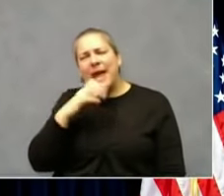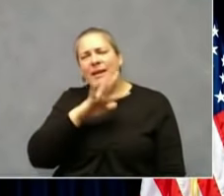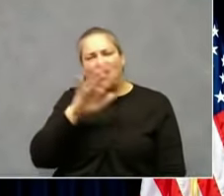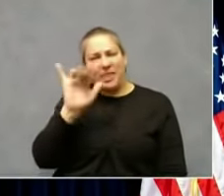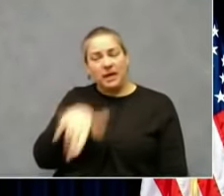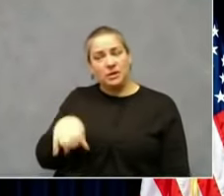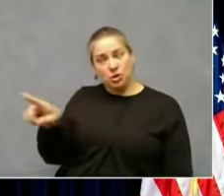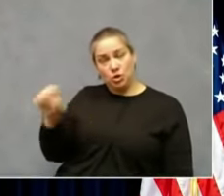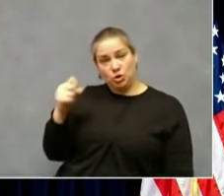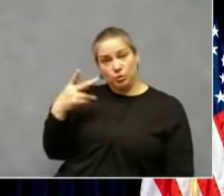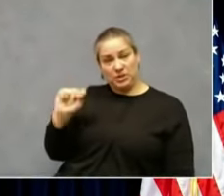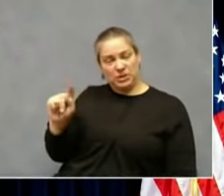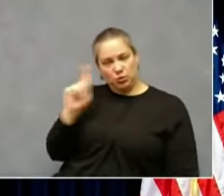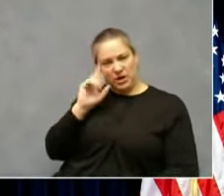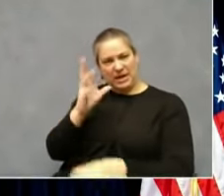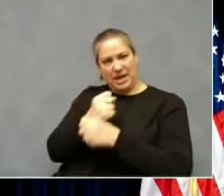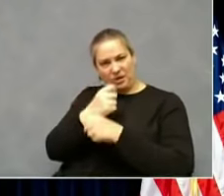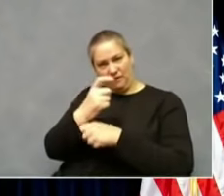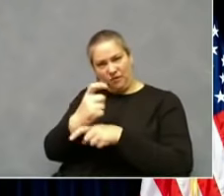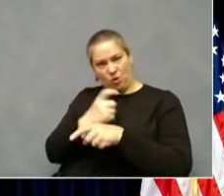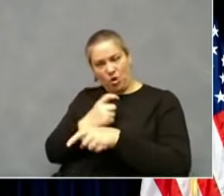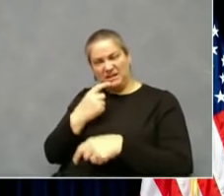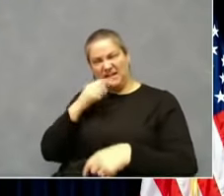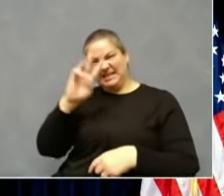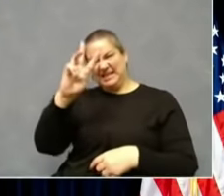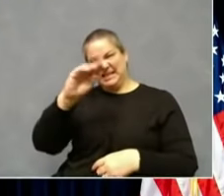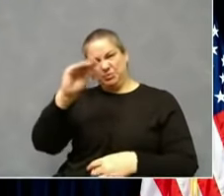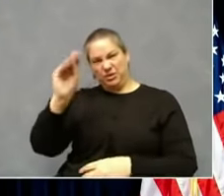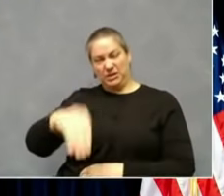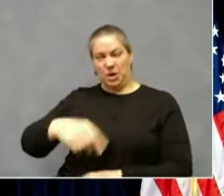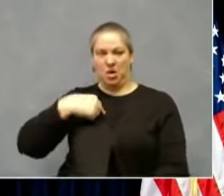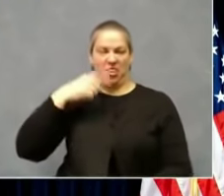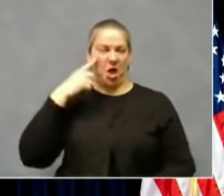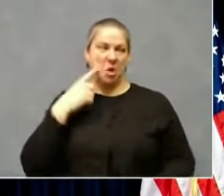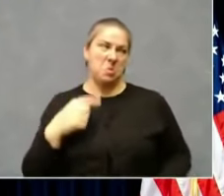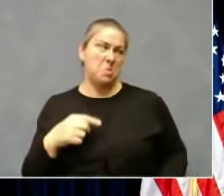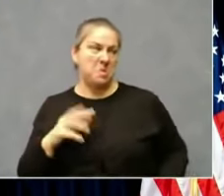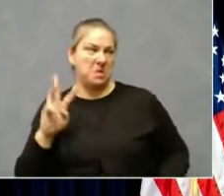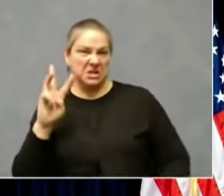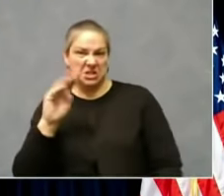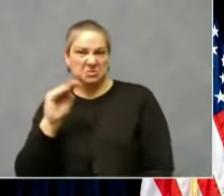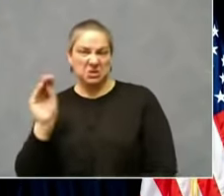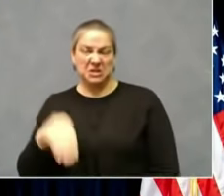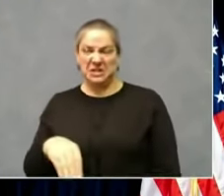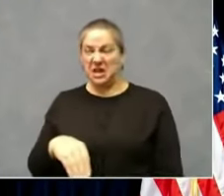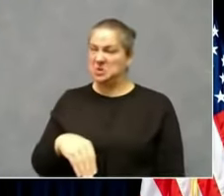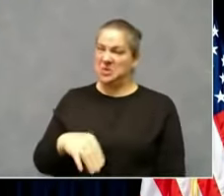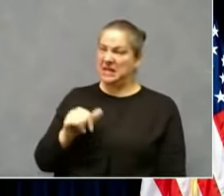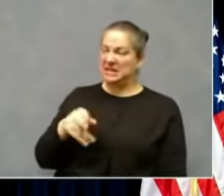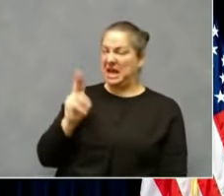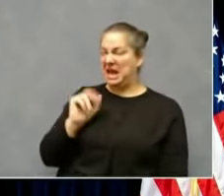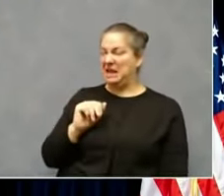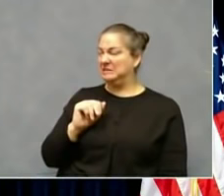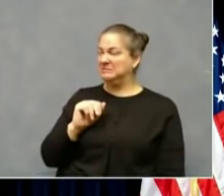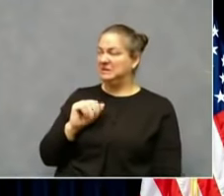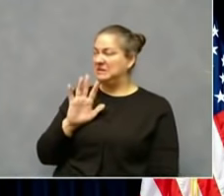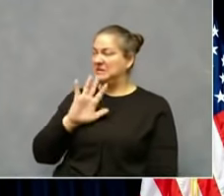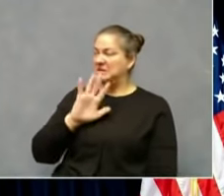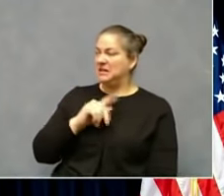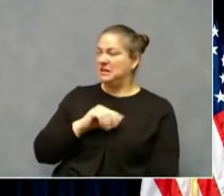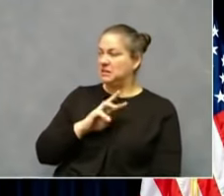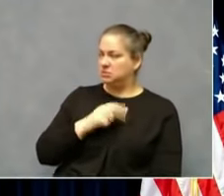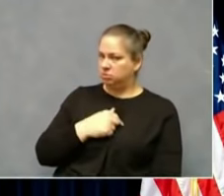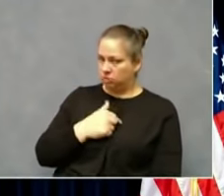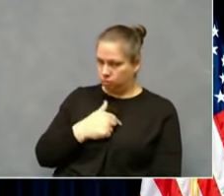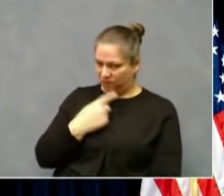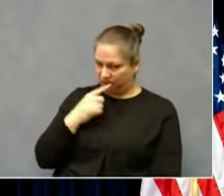seemed really high. We weren't rash when it reached seven percent or even eight percent. We still wanted to allow that fundamental choice